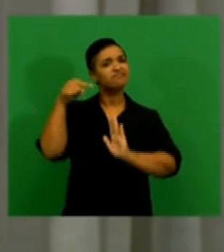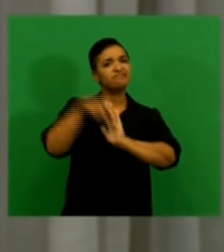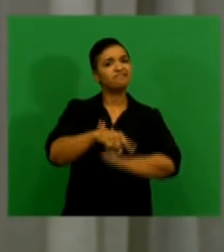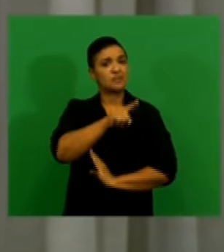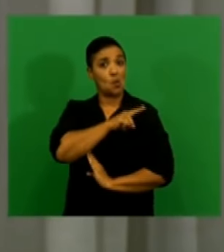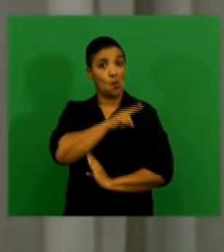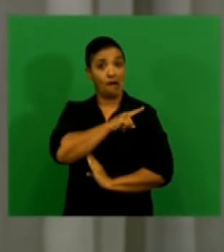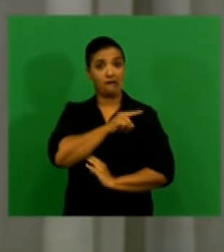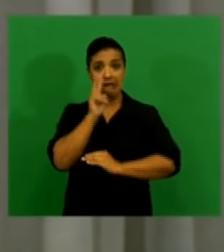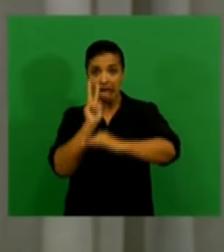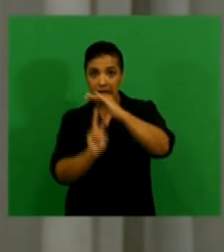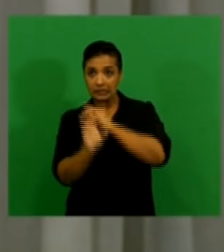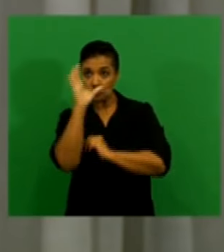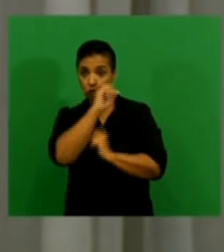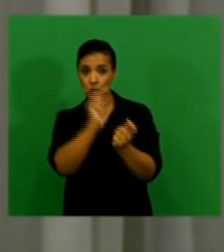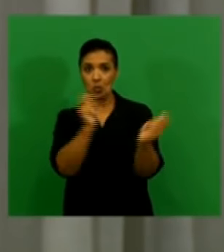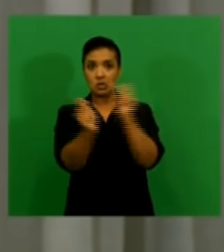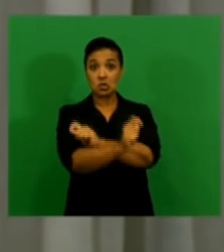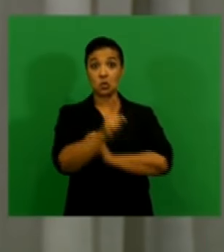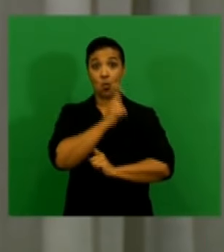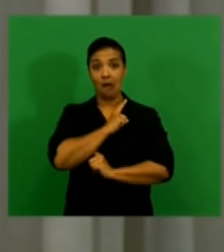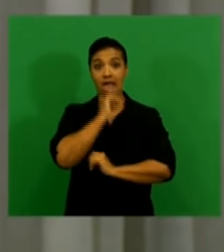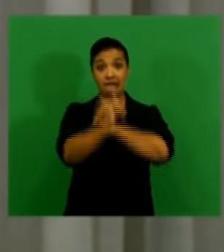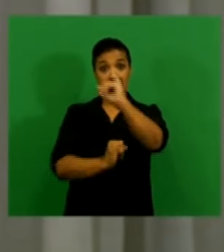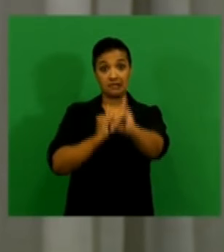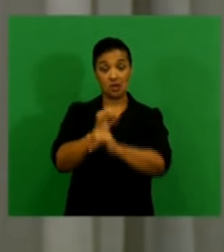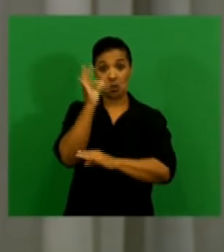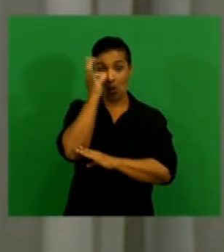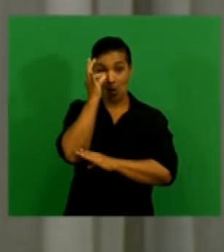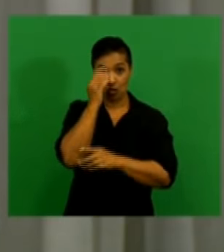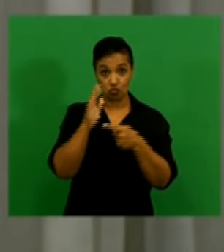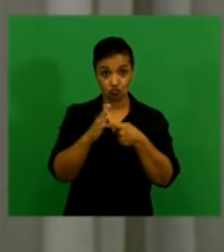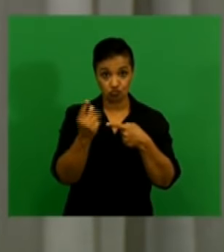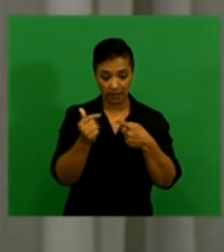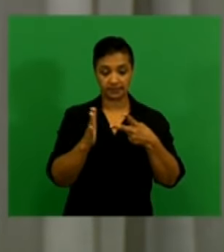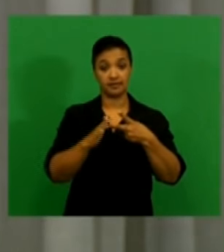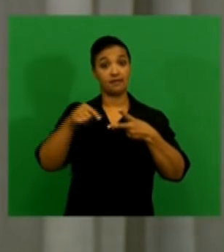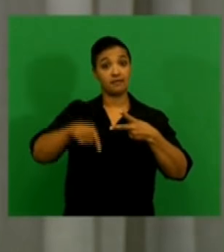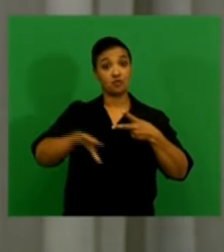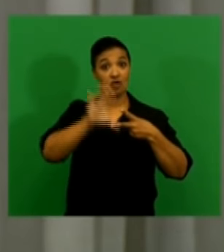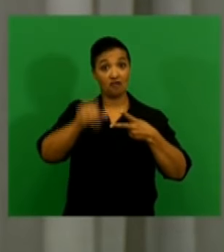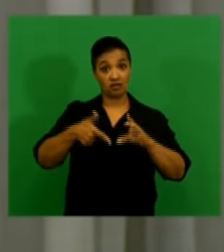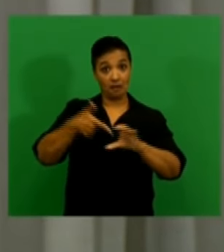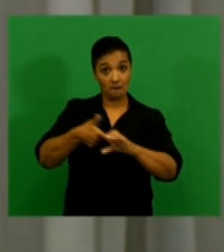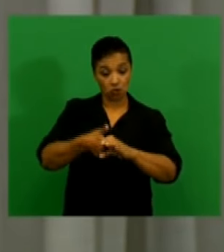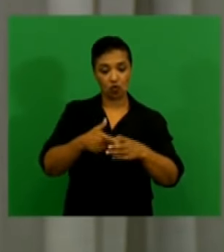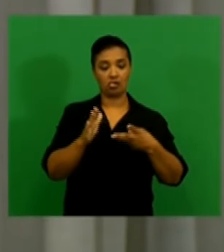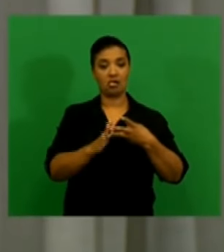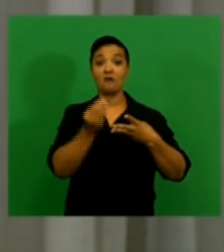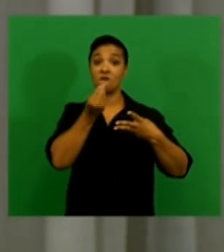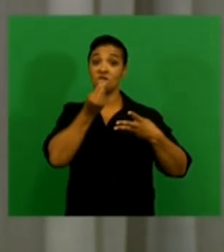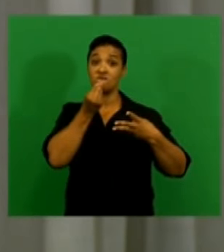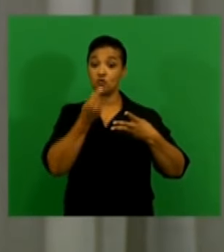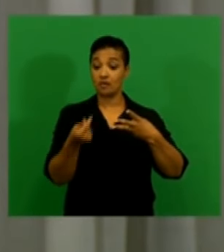assumptions regarding international oil prices, the domestic fuel prices, and the outlook for food prices,